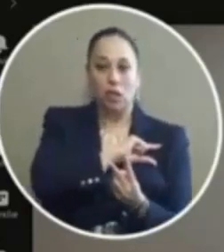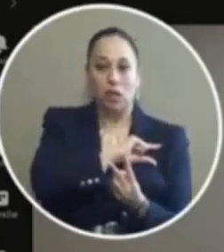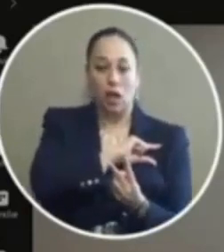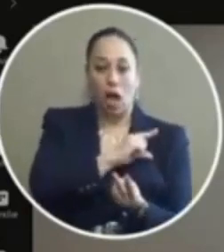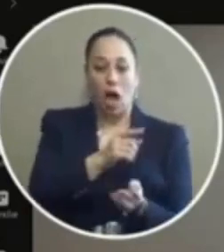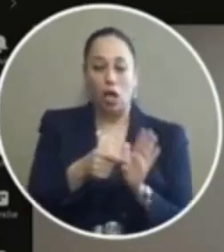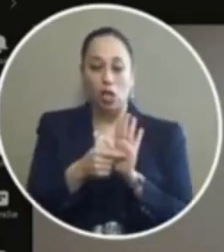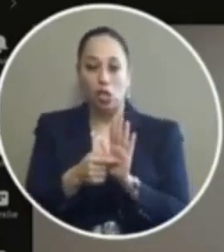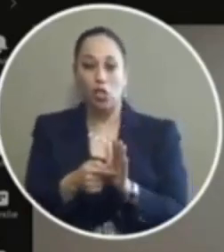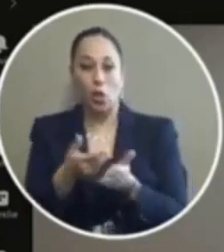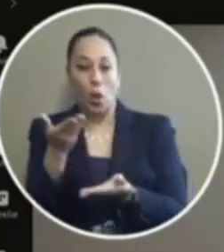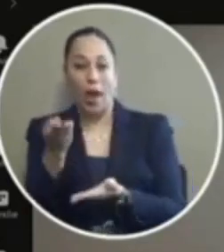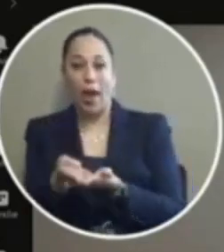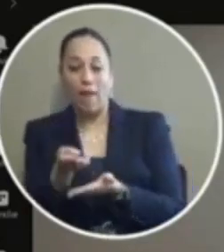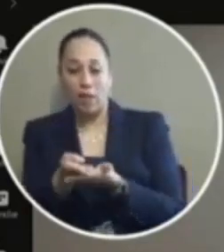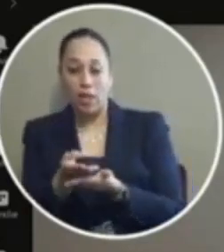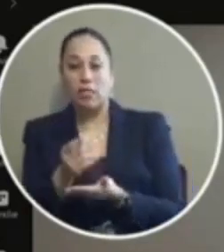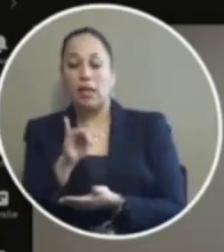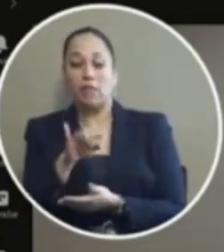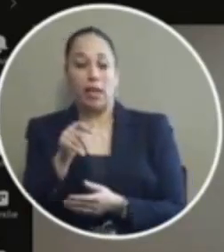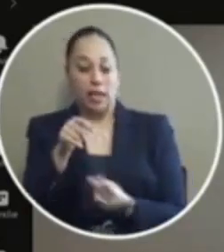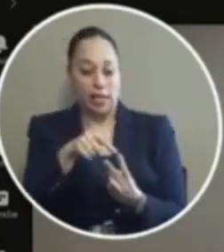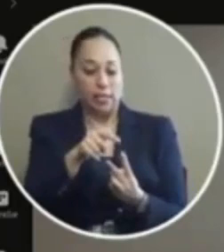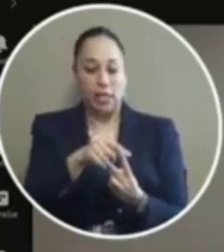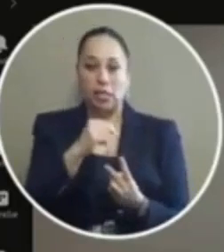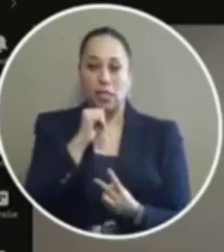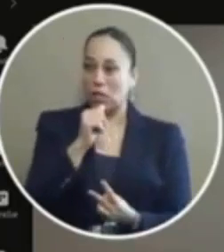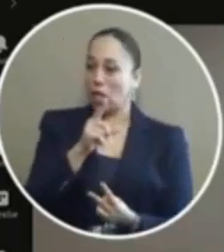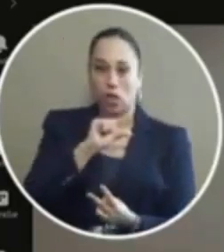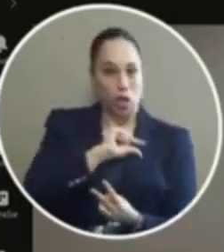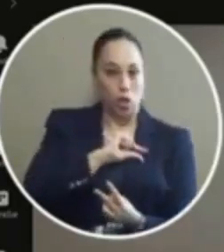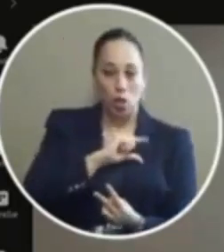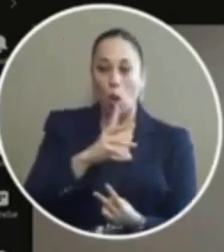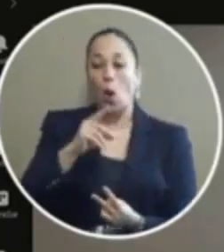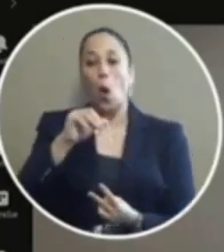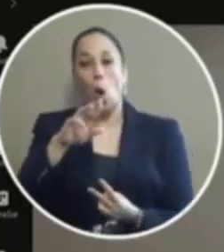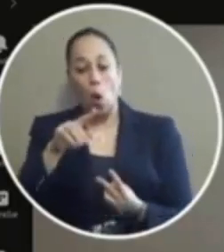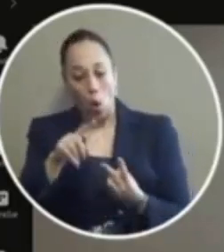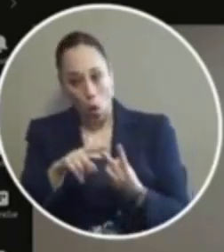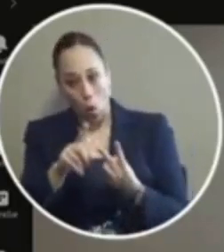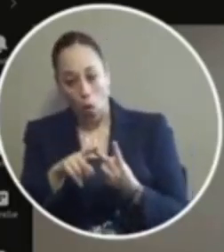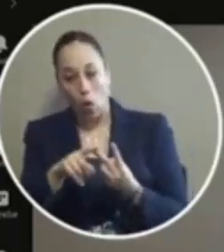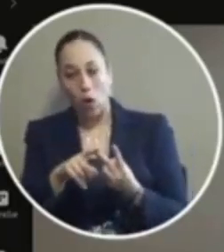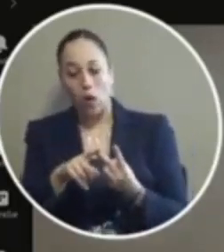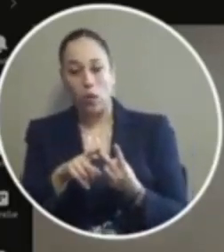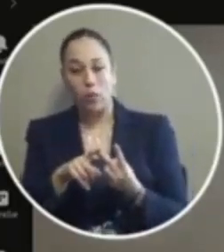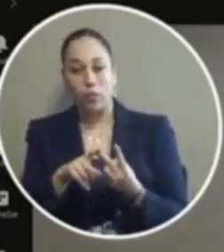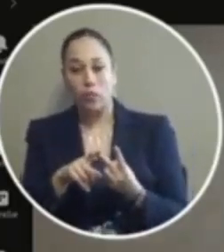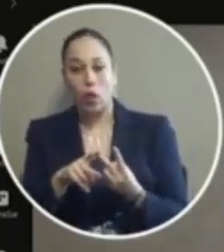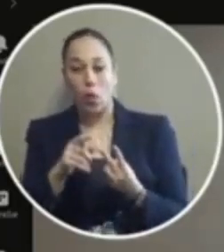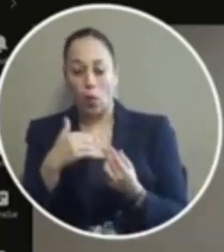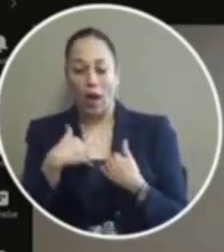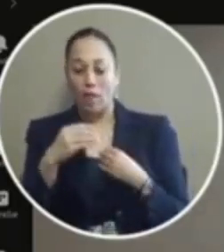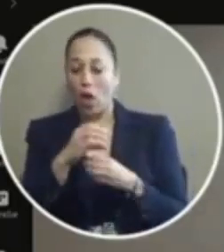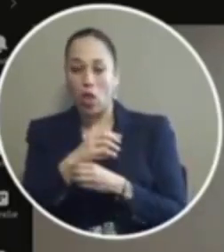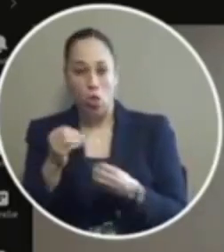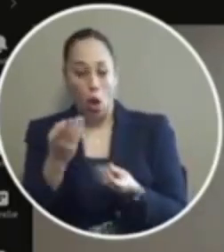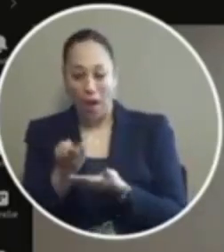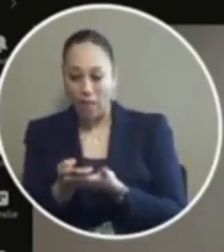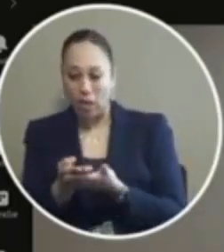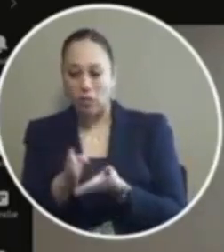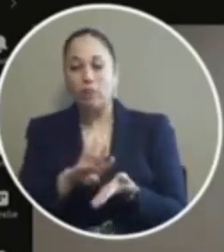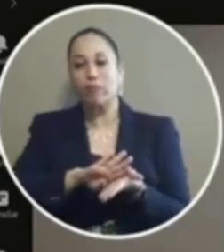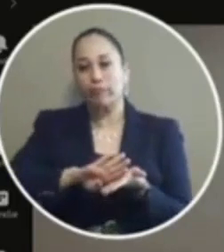evidence if the heat if he says that he's not guilty or in situations where we don't think we have the evidence dismissed the case